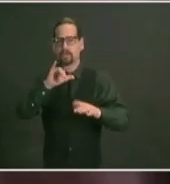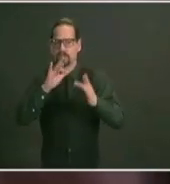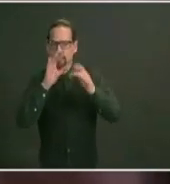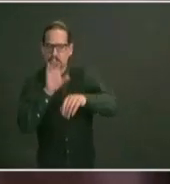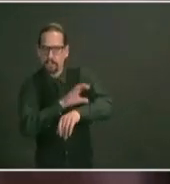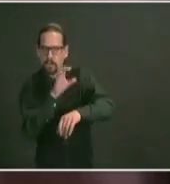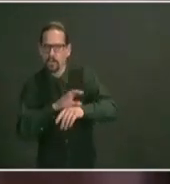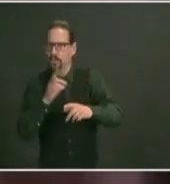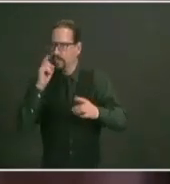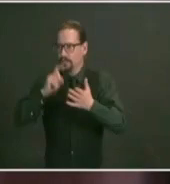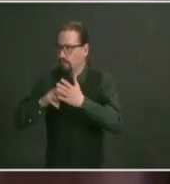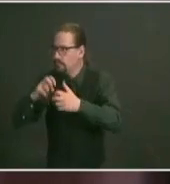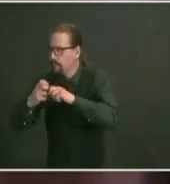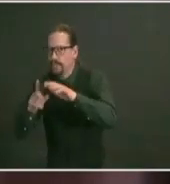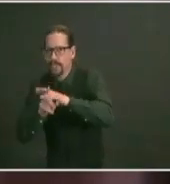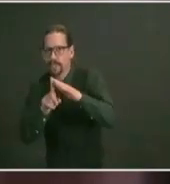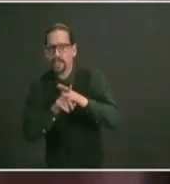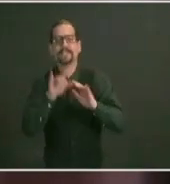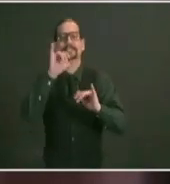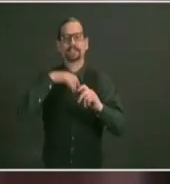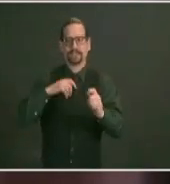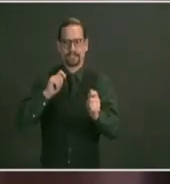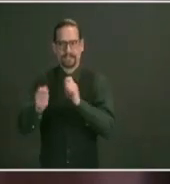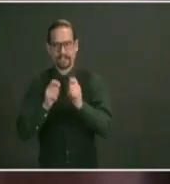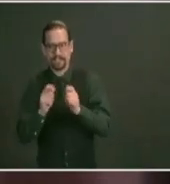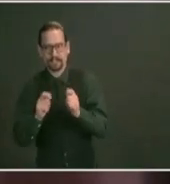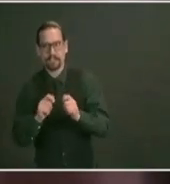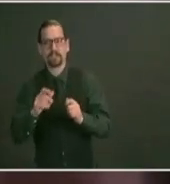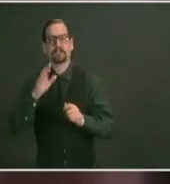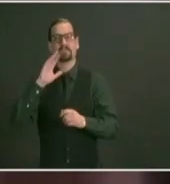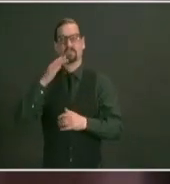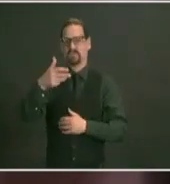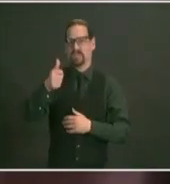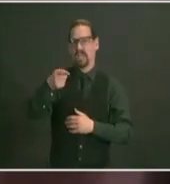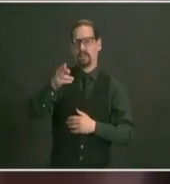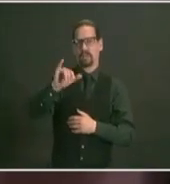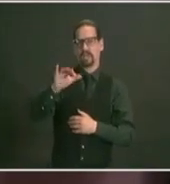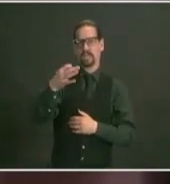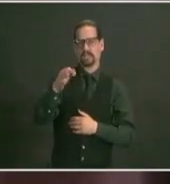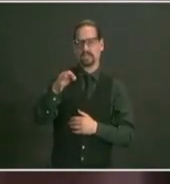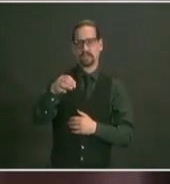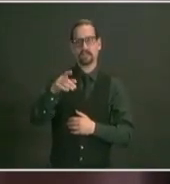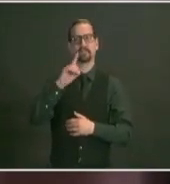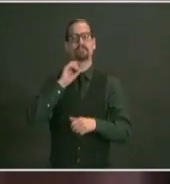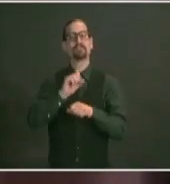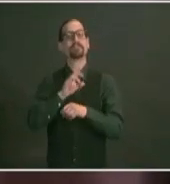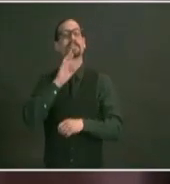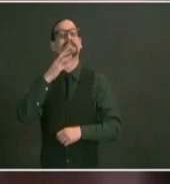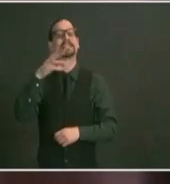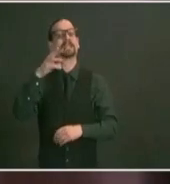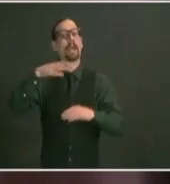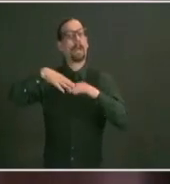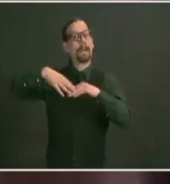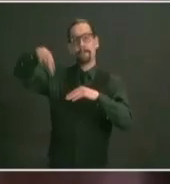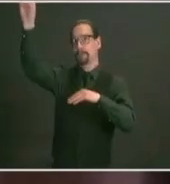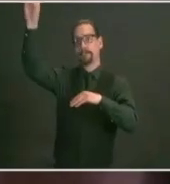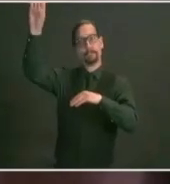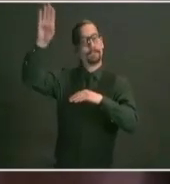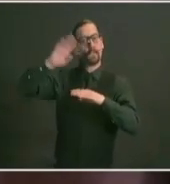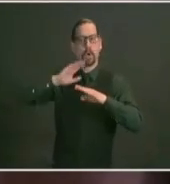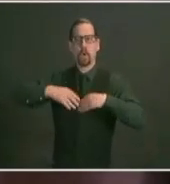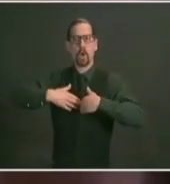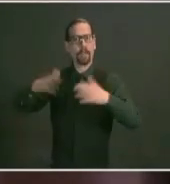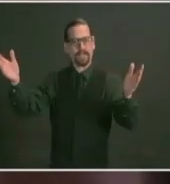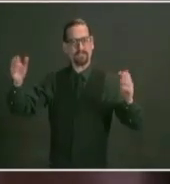19th everyone 16 and older who want to get vaccinated will be able to get vaccinated and we are in the top